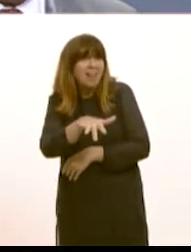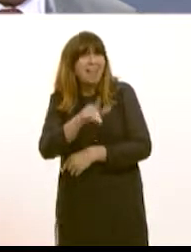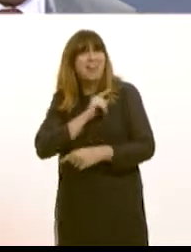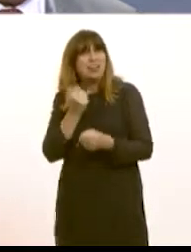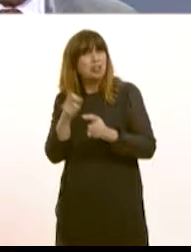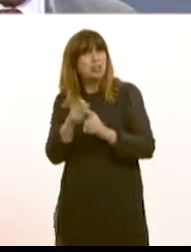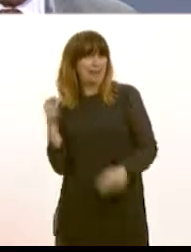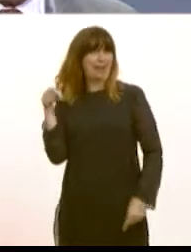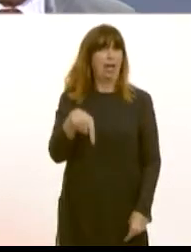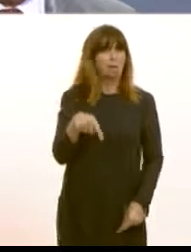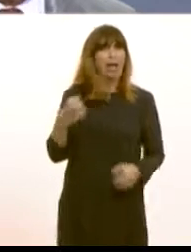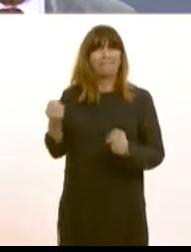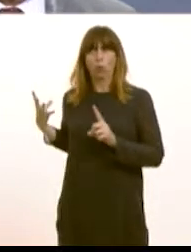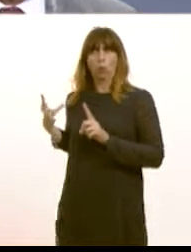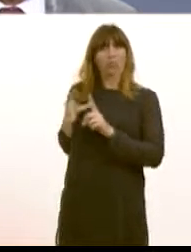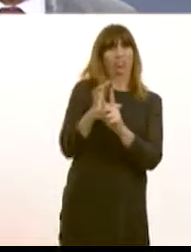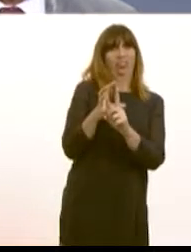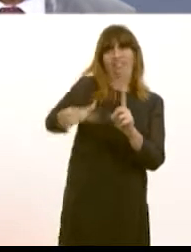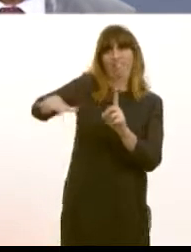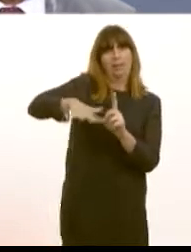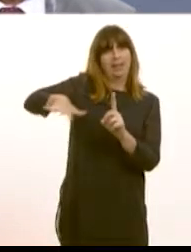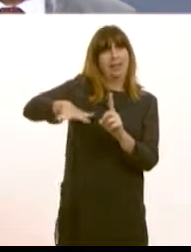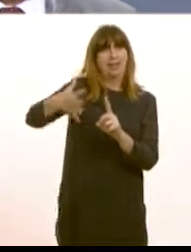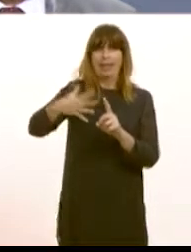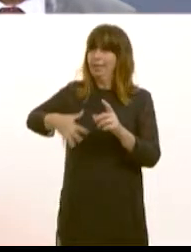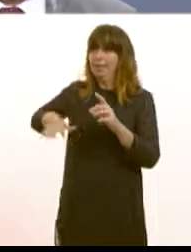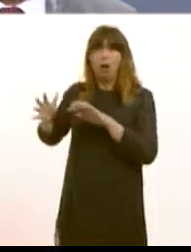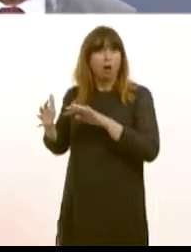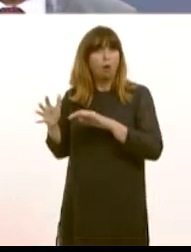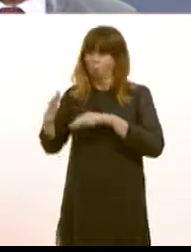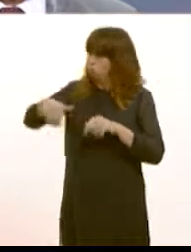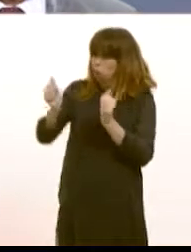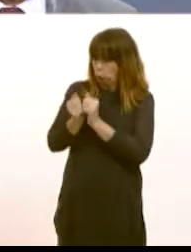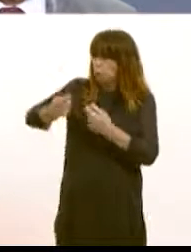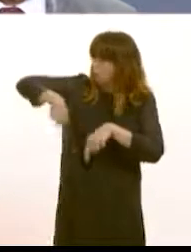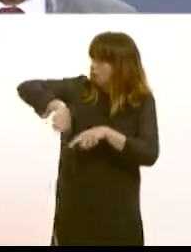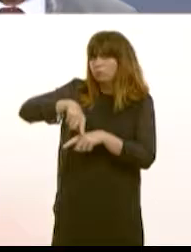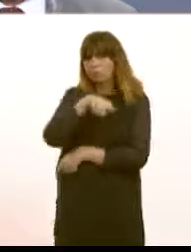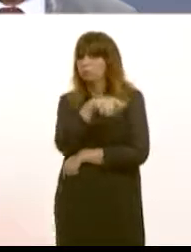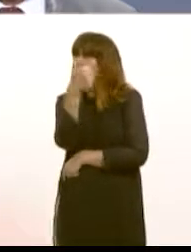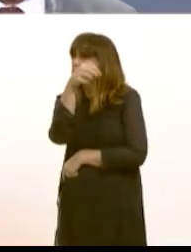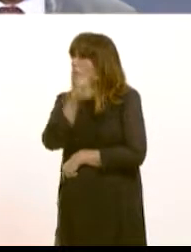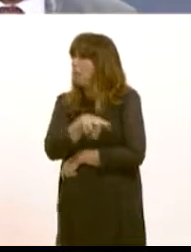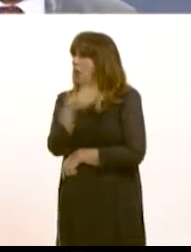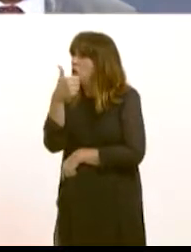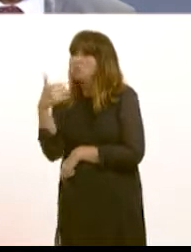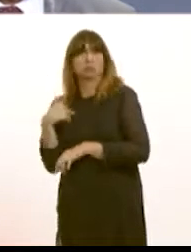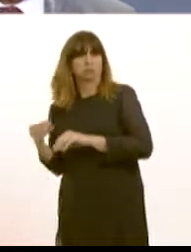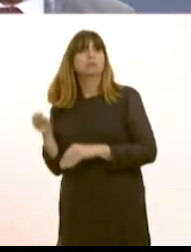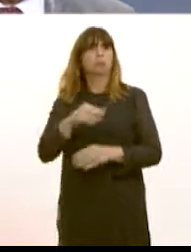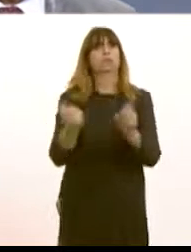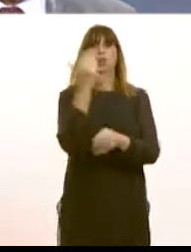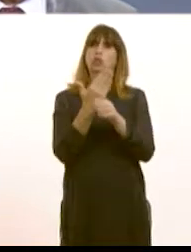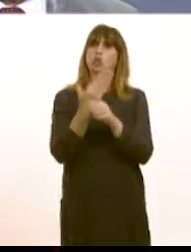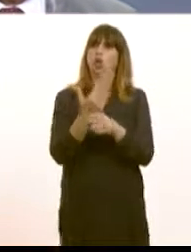recruiting, but an entire family. And if we can get that family over the border, we can keep them, but we've got to give them that whole package. So when you look at this